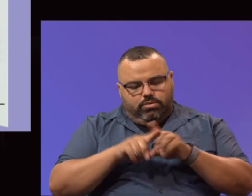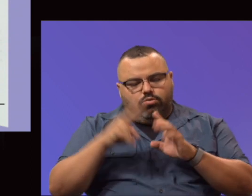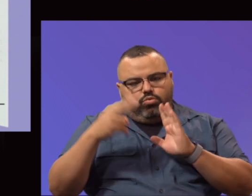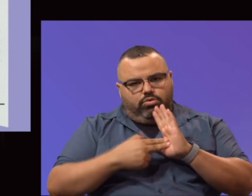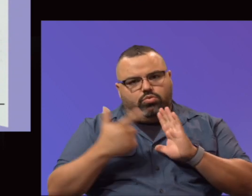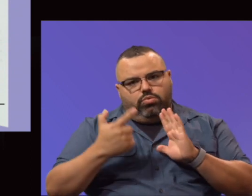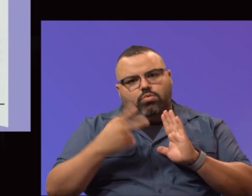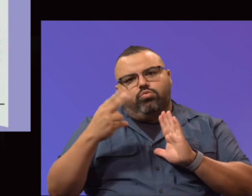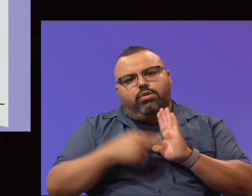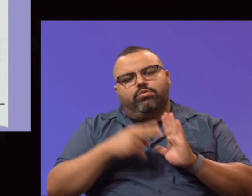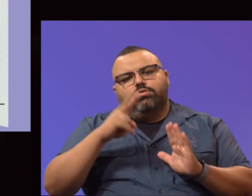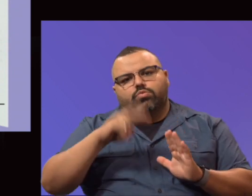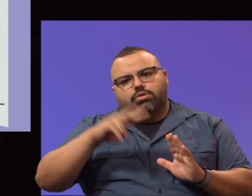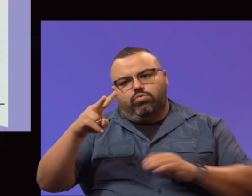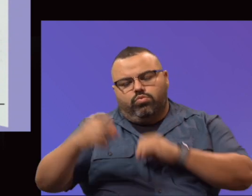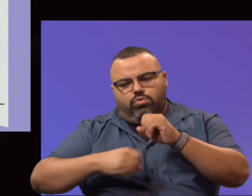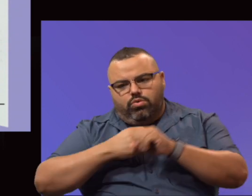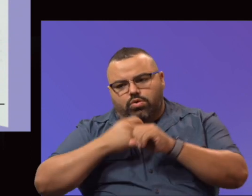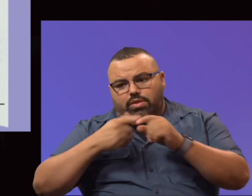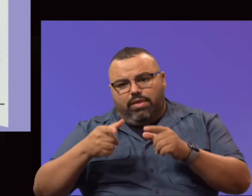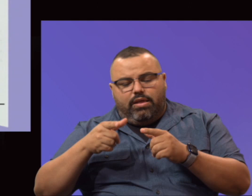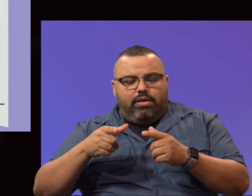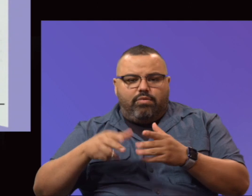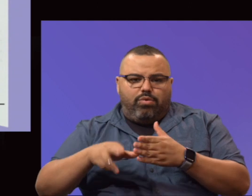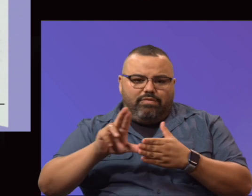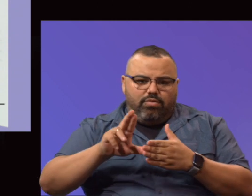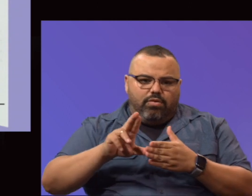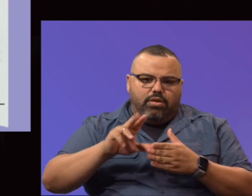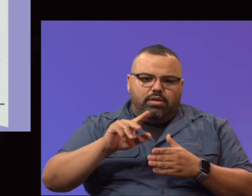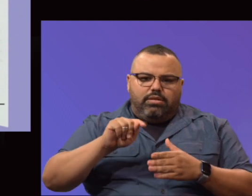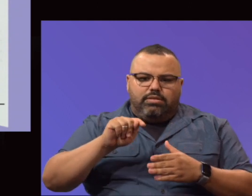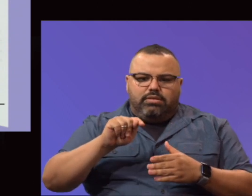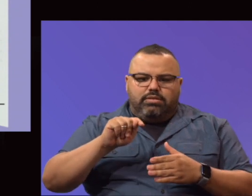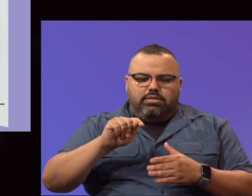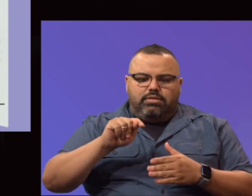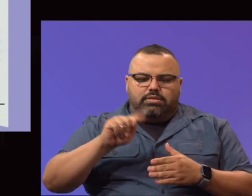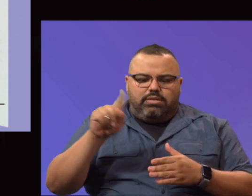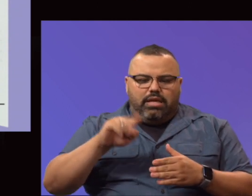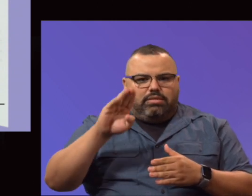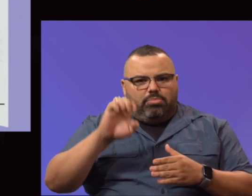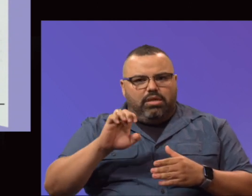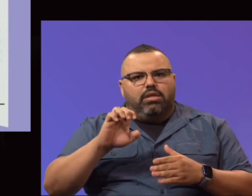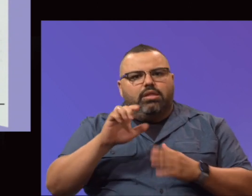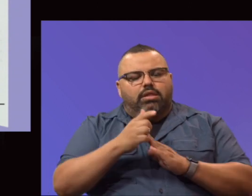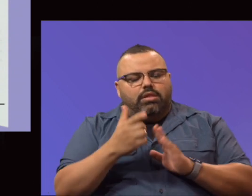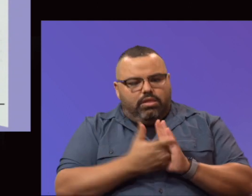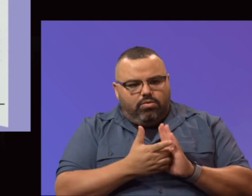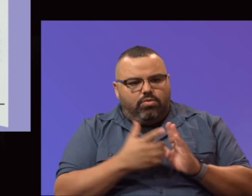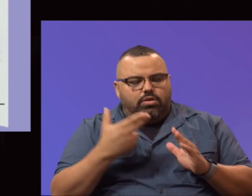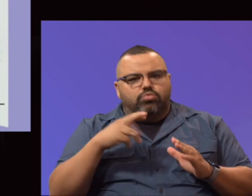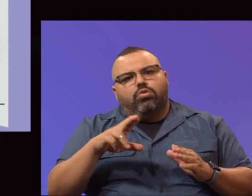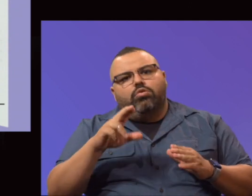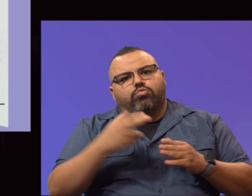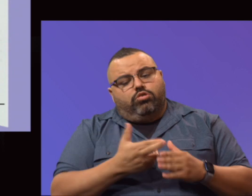They have reviewed incoming TASB legal and local policies applicable to human resources. They'll continue to do that work.